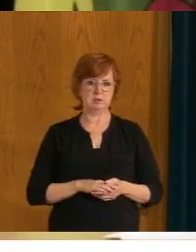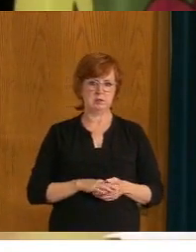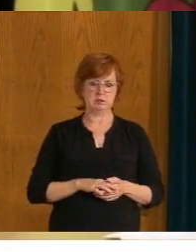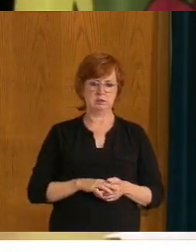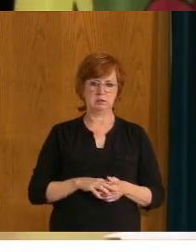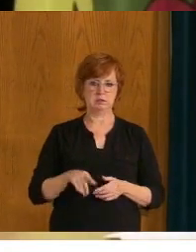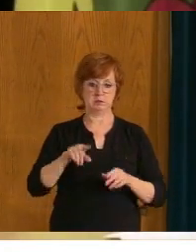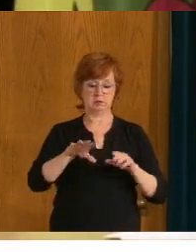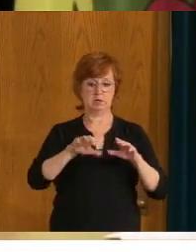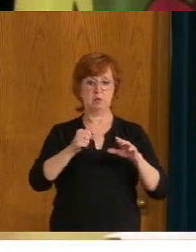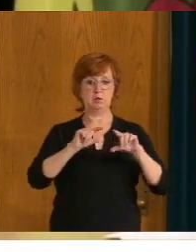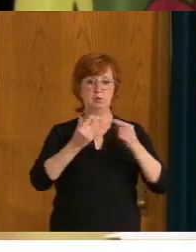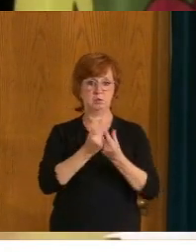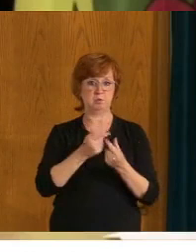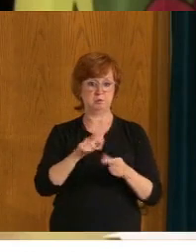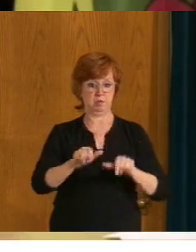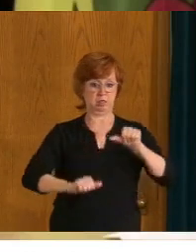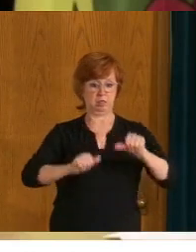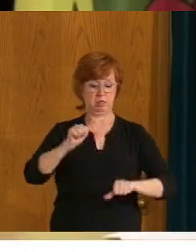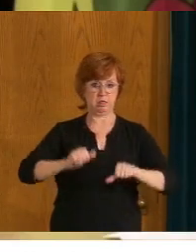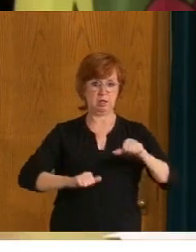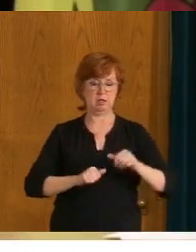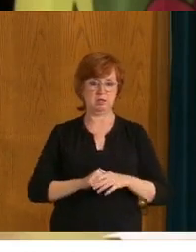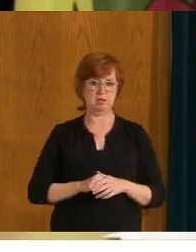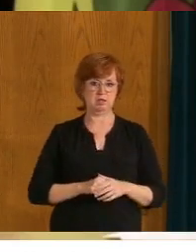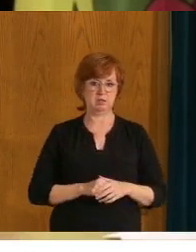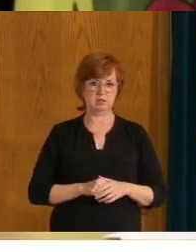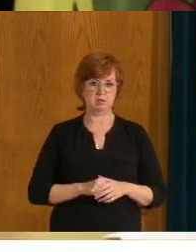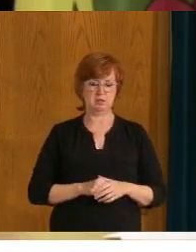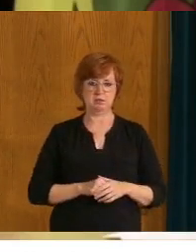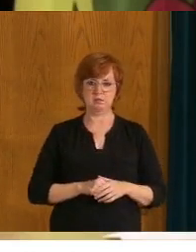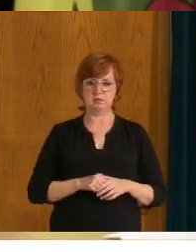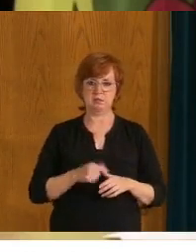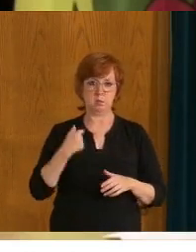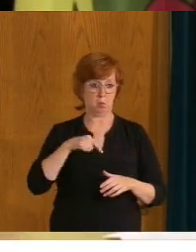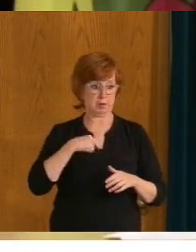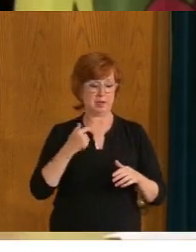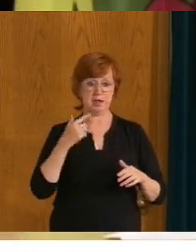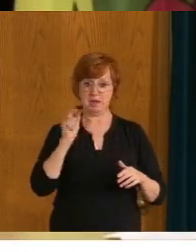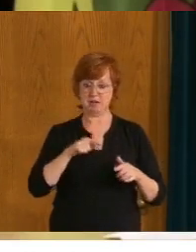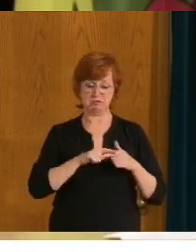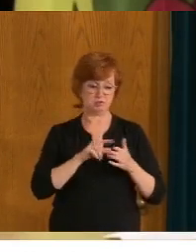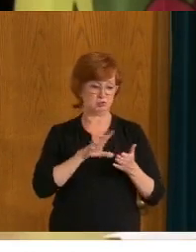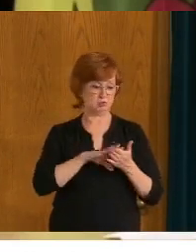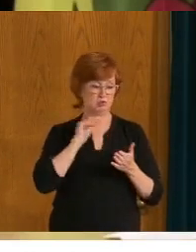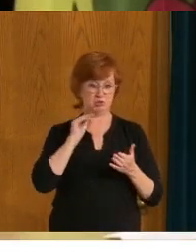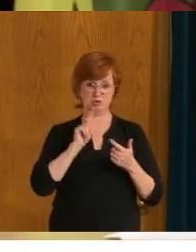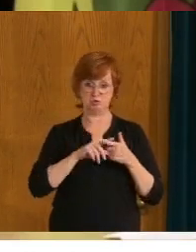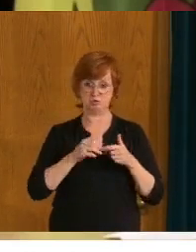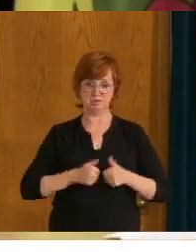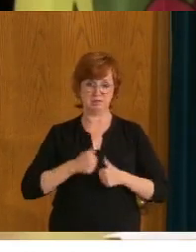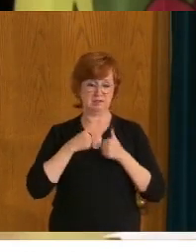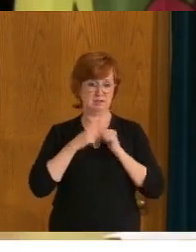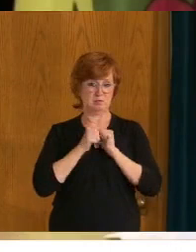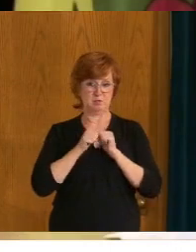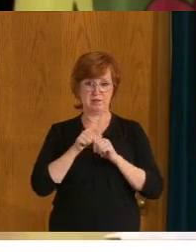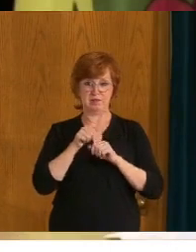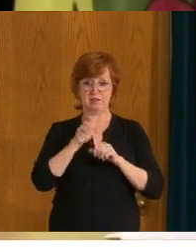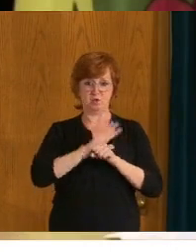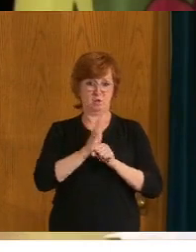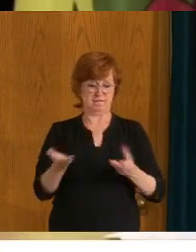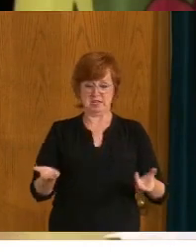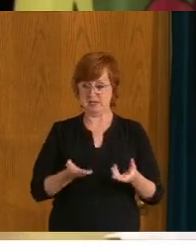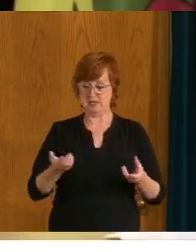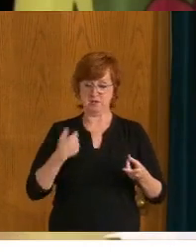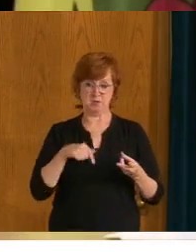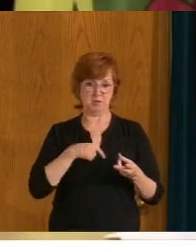uh, whether or not to get vaccinated, um, we are going to learn how to live with COVID. We are going to reopen our communities and our, our businesses and